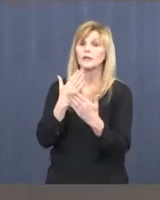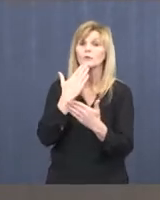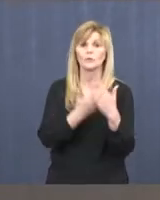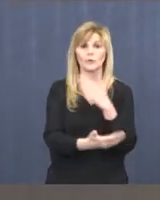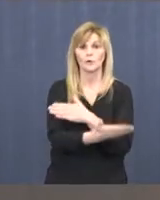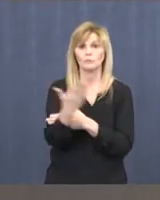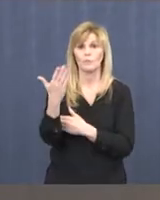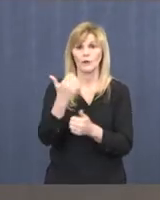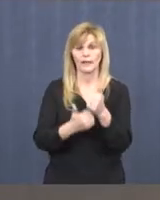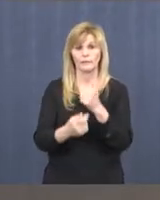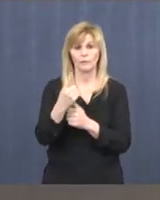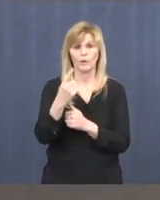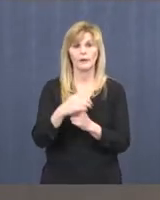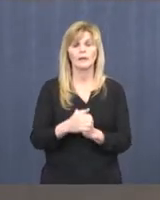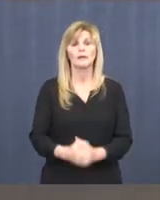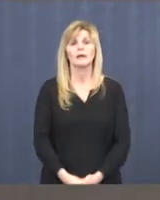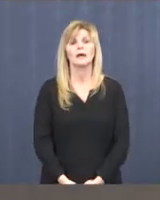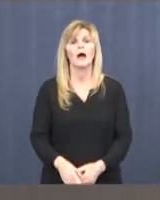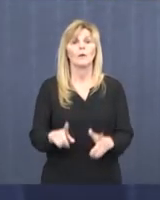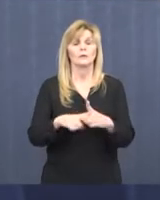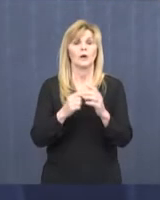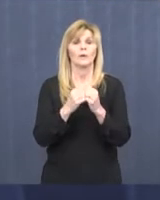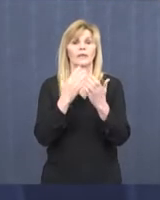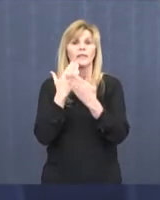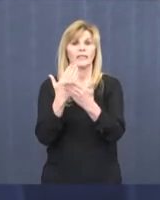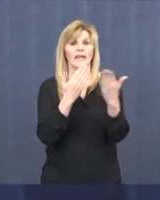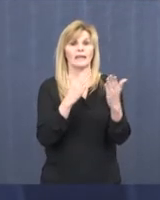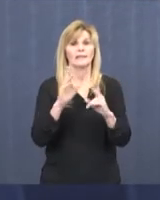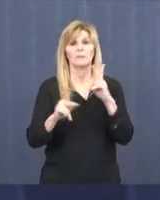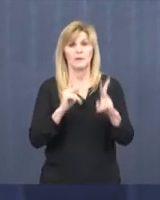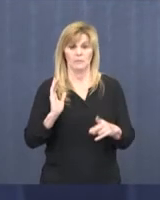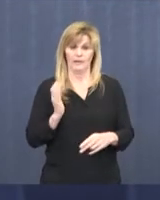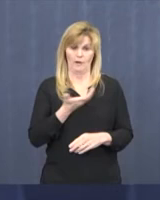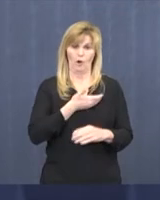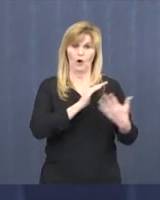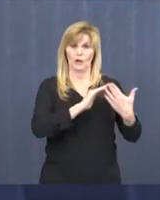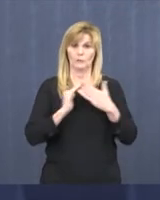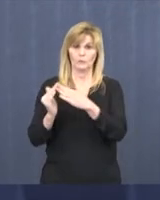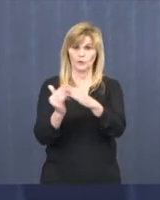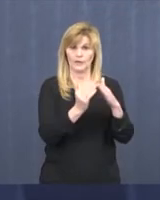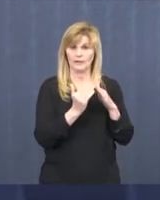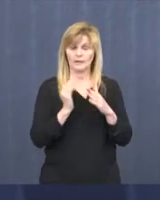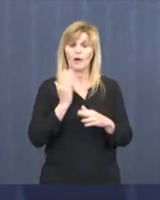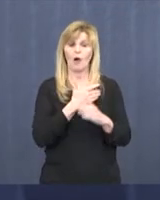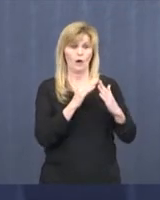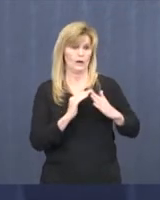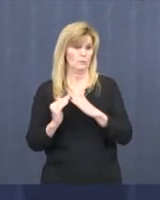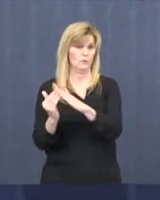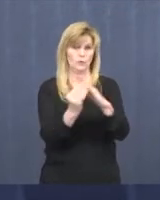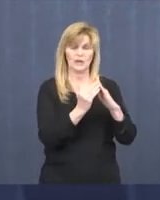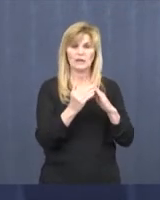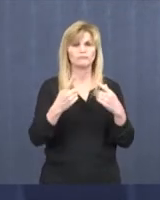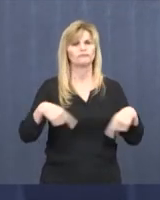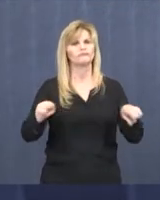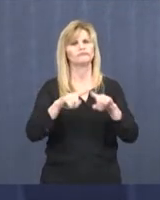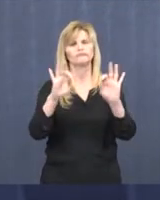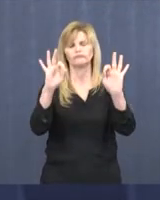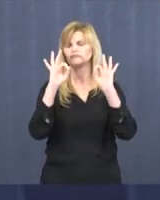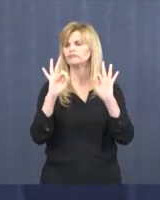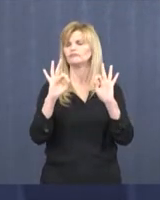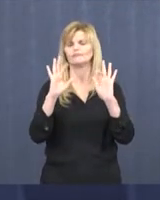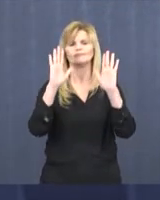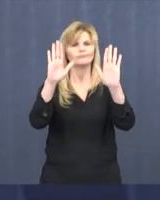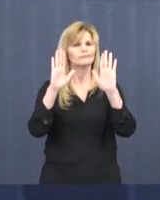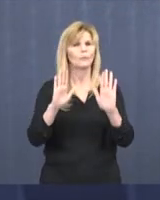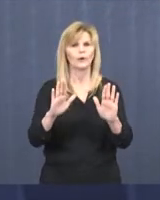everyone. I just want to start by thanking the citizens of our community. You know, I think our community response has been outstanding as we deal with this